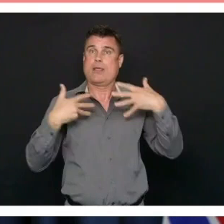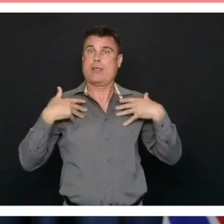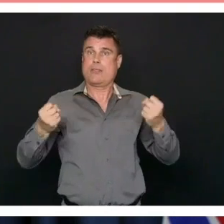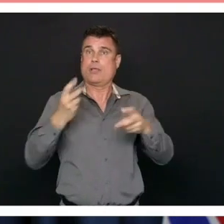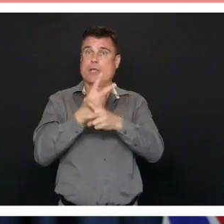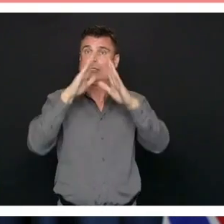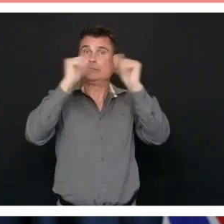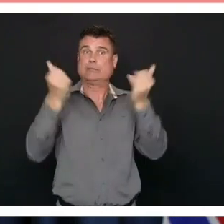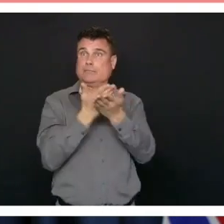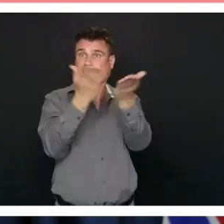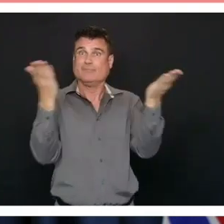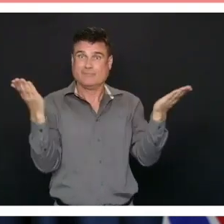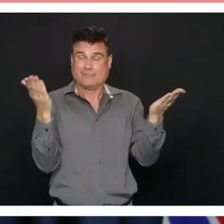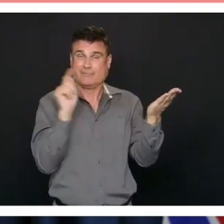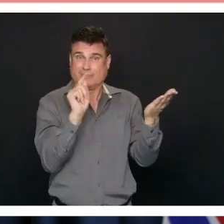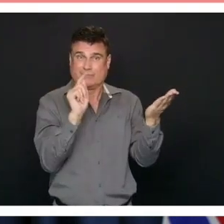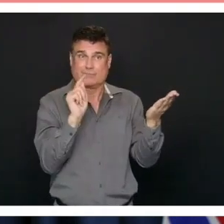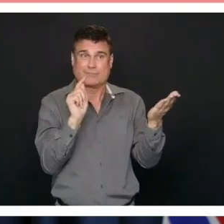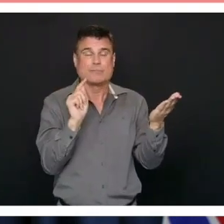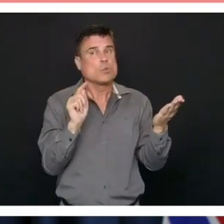we're going to be redoubling our